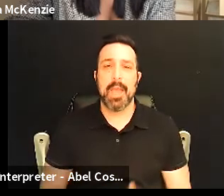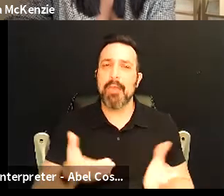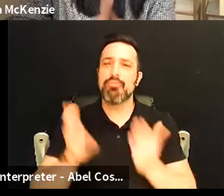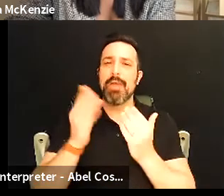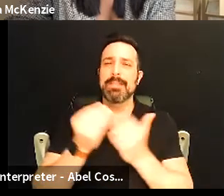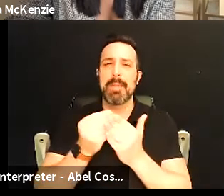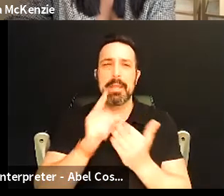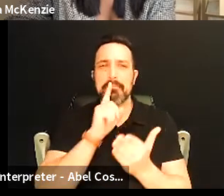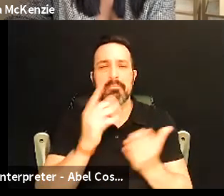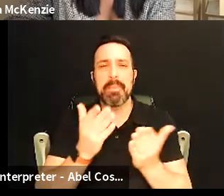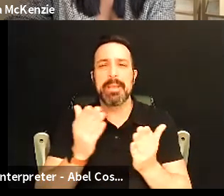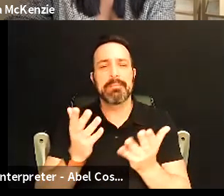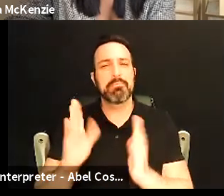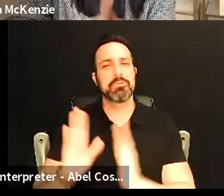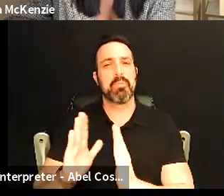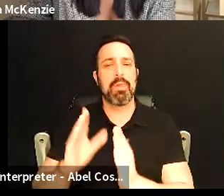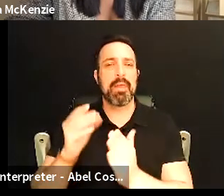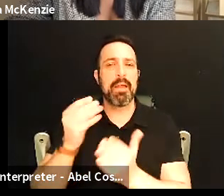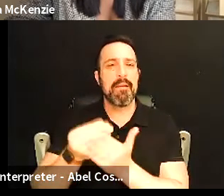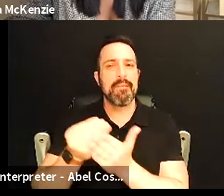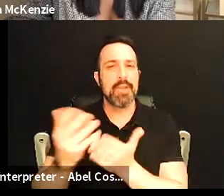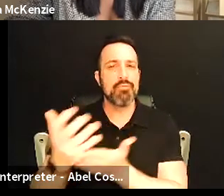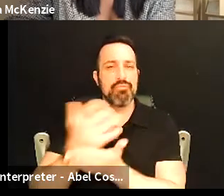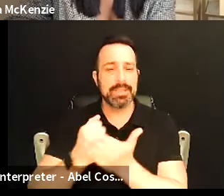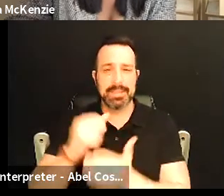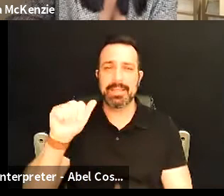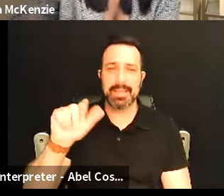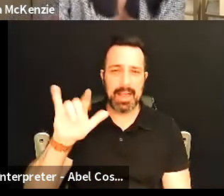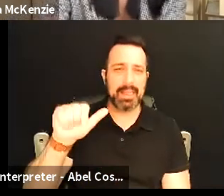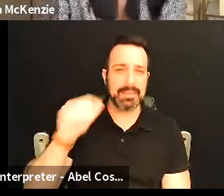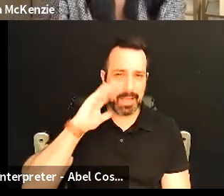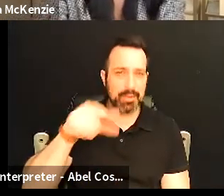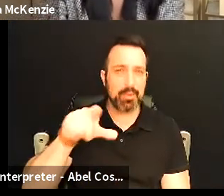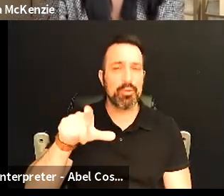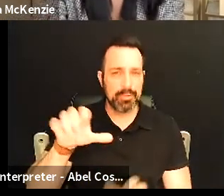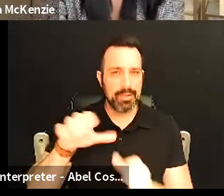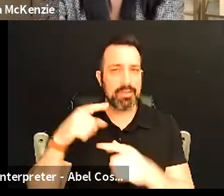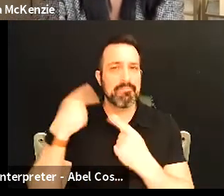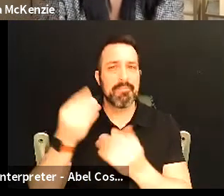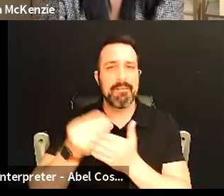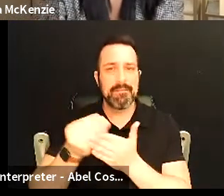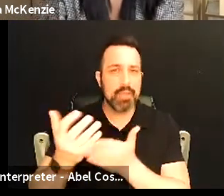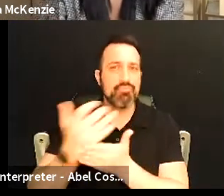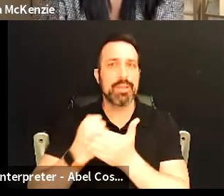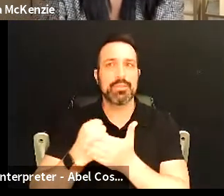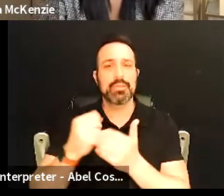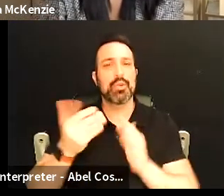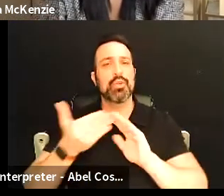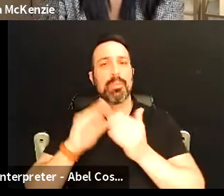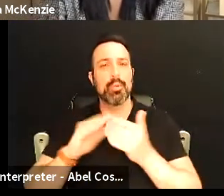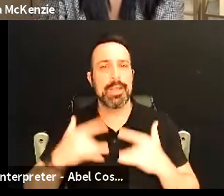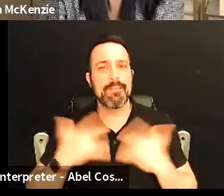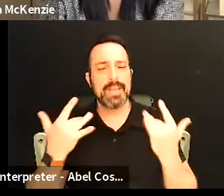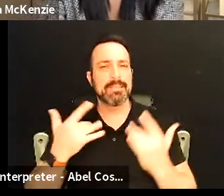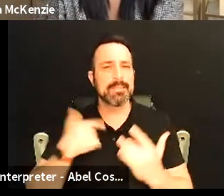i mean that could be in a small sense like fundraising um alicia i know you've done a couple fundraisers and or at least community events